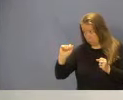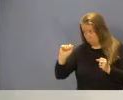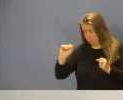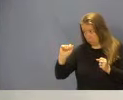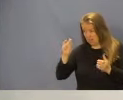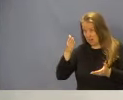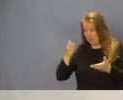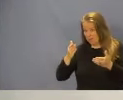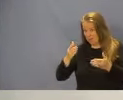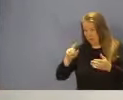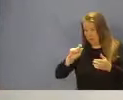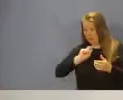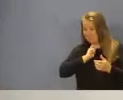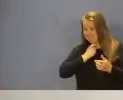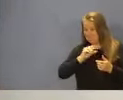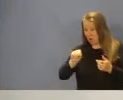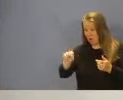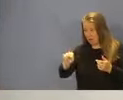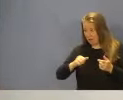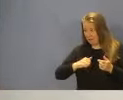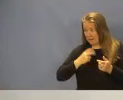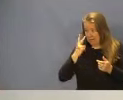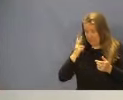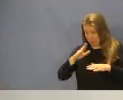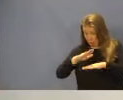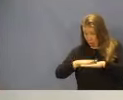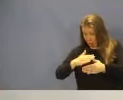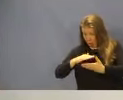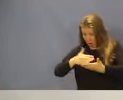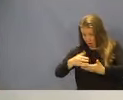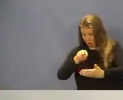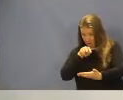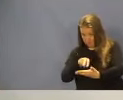You may just need to unmute yourself, Mr. Mobley. do see that you're on.